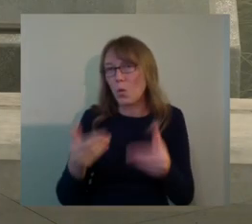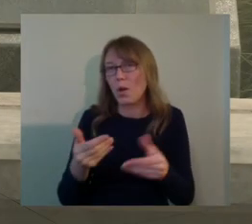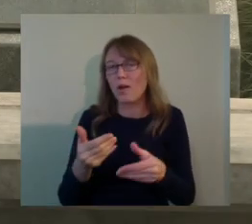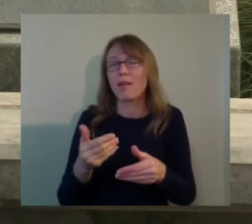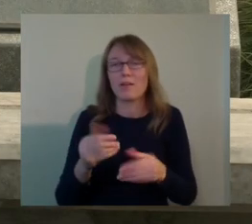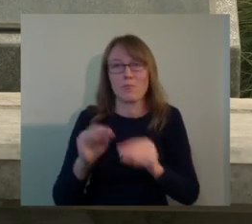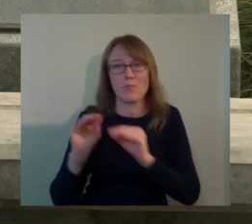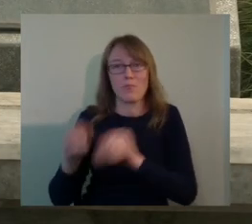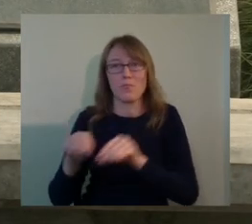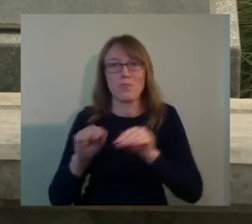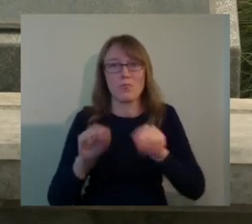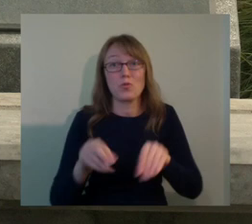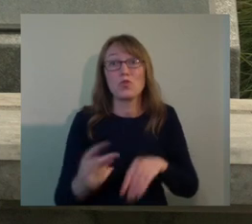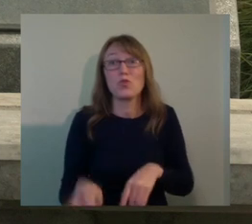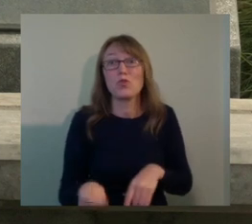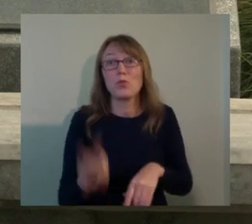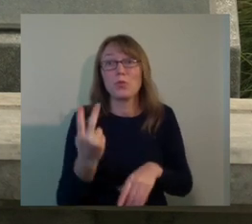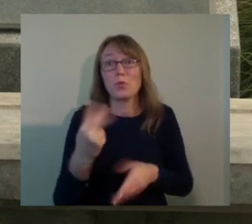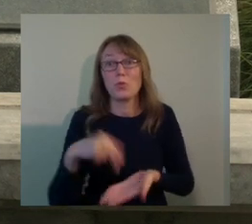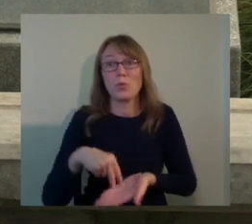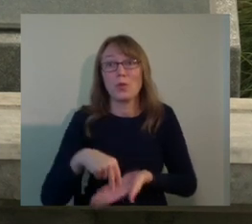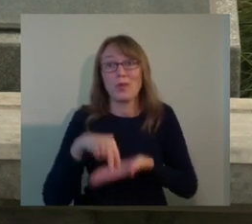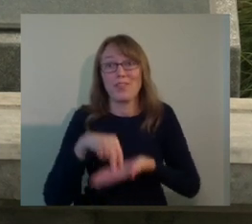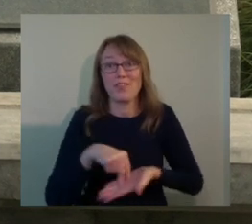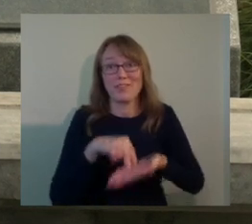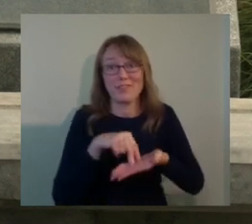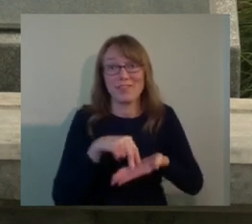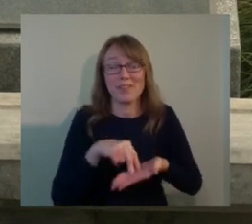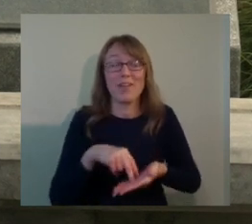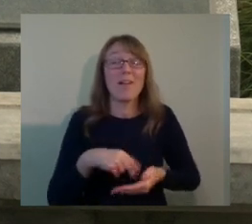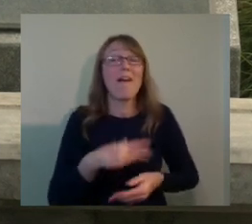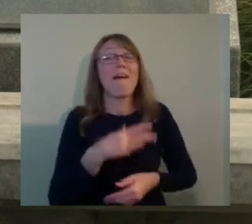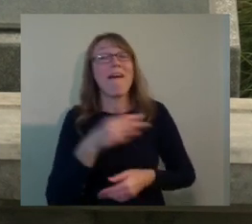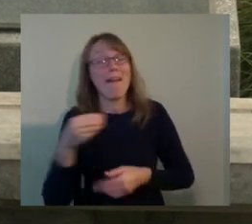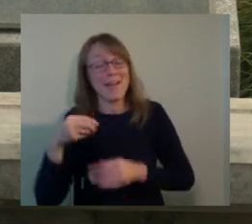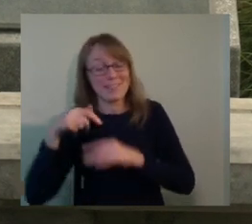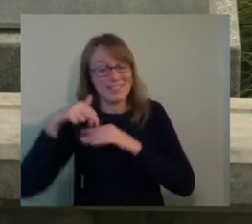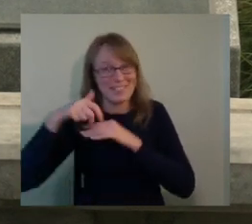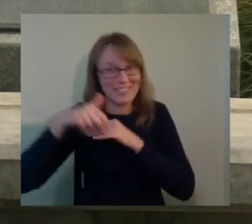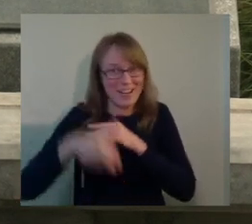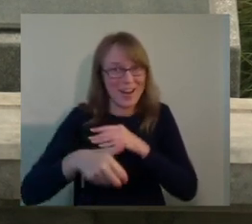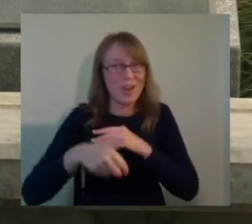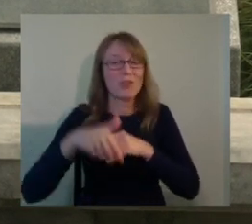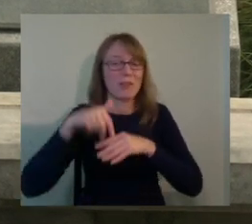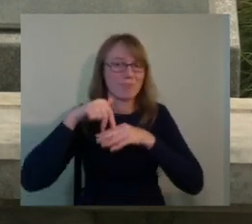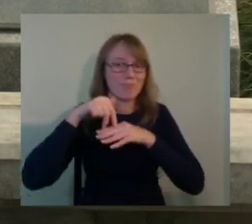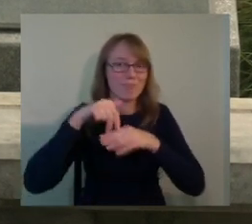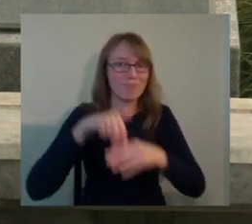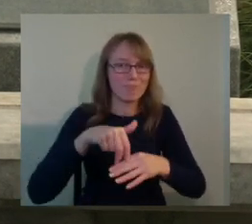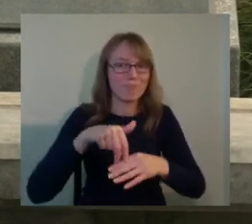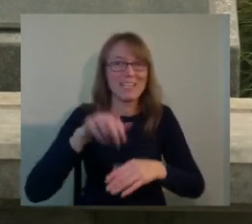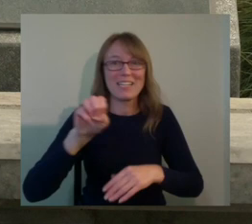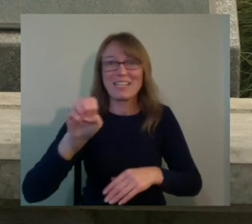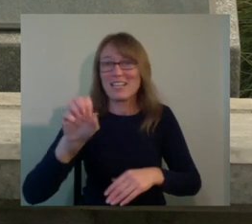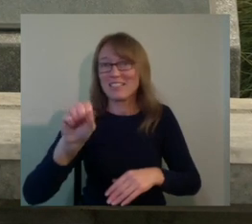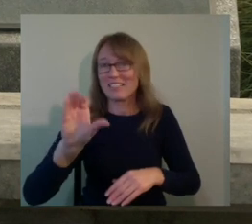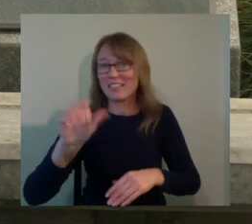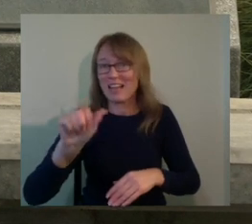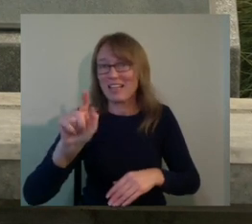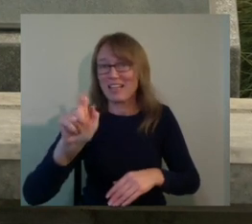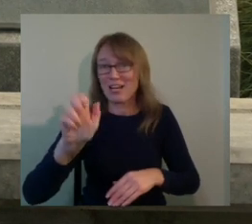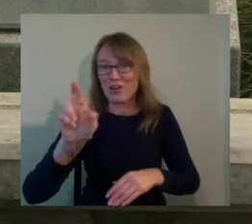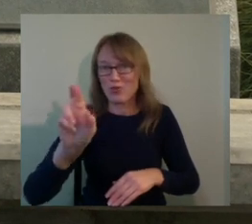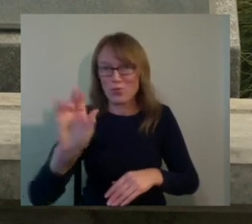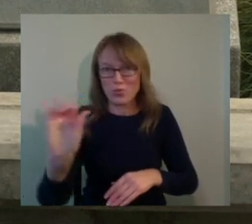So we, we found many solutions, uh, as we talked things through, but what we ultimately did,